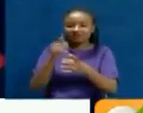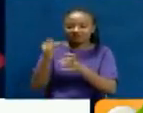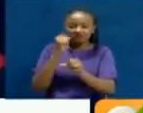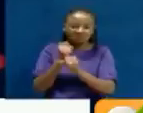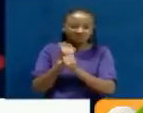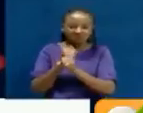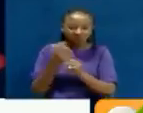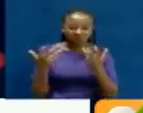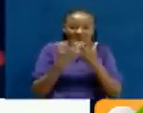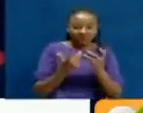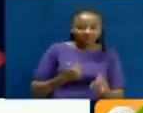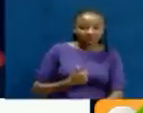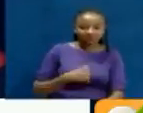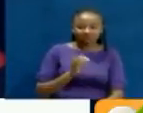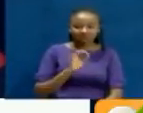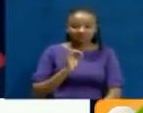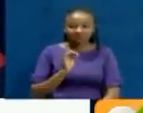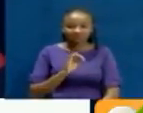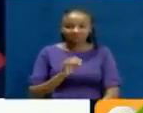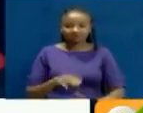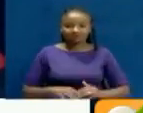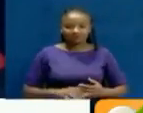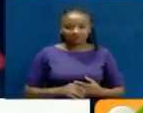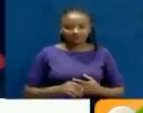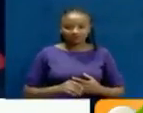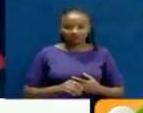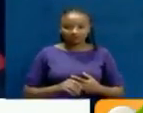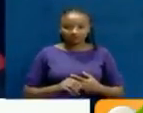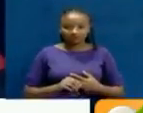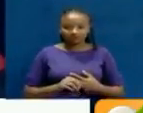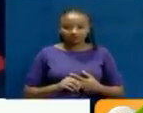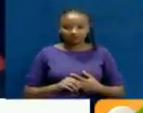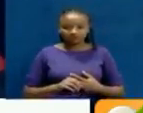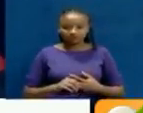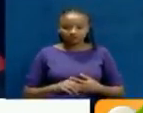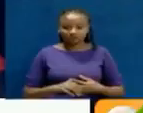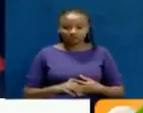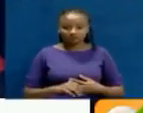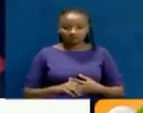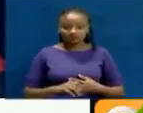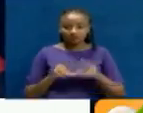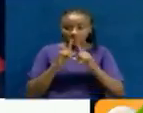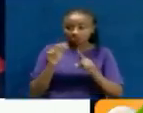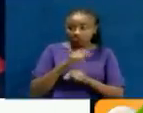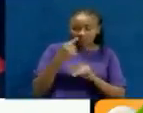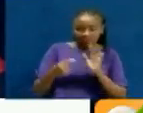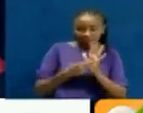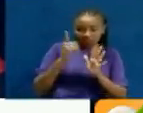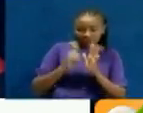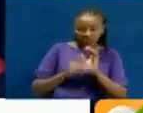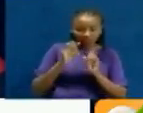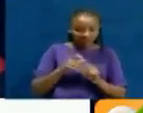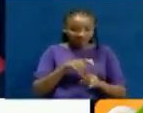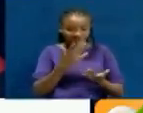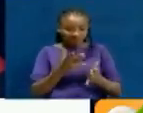per their needs. There is also an interesting bit that if a tenant in any